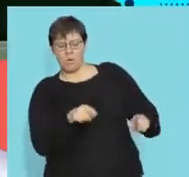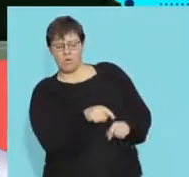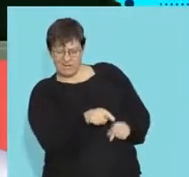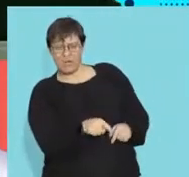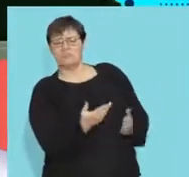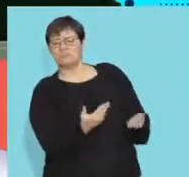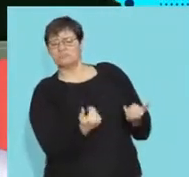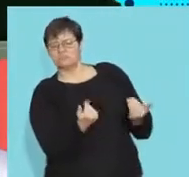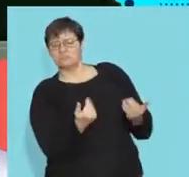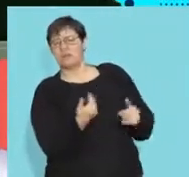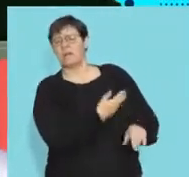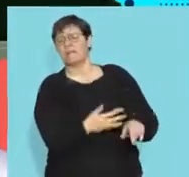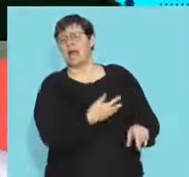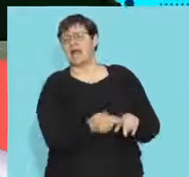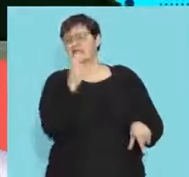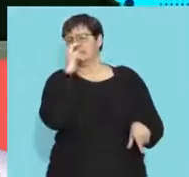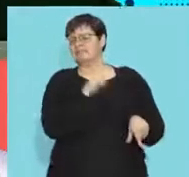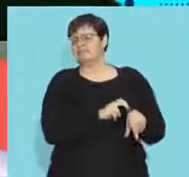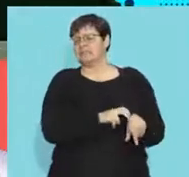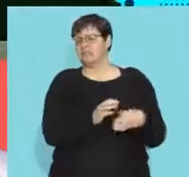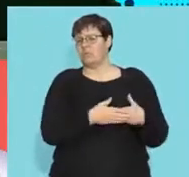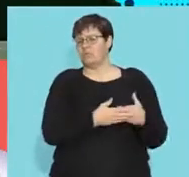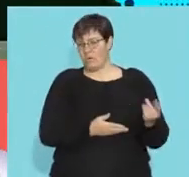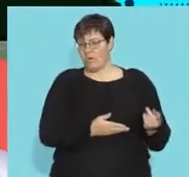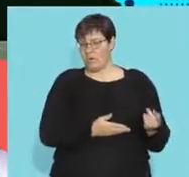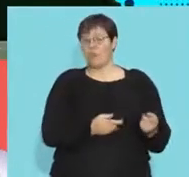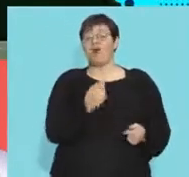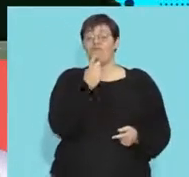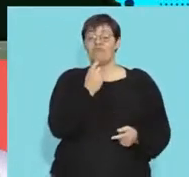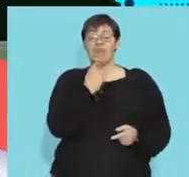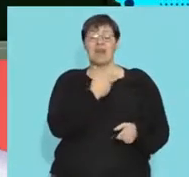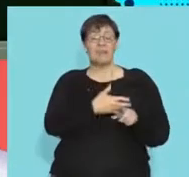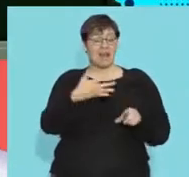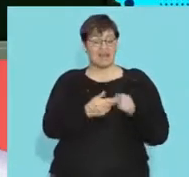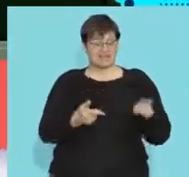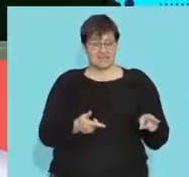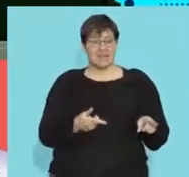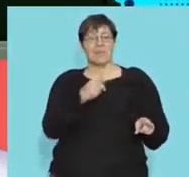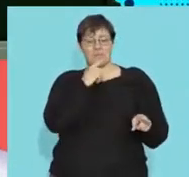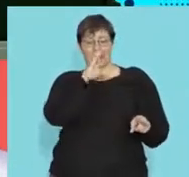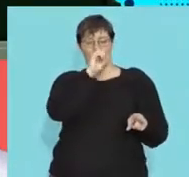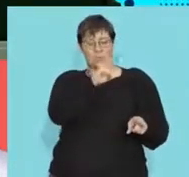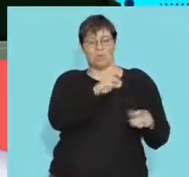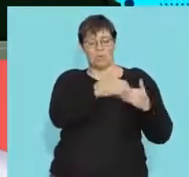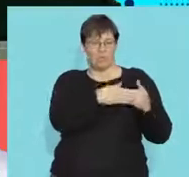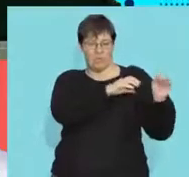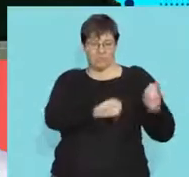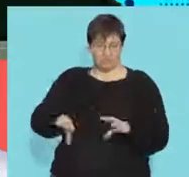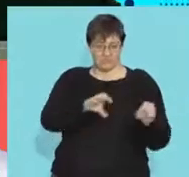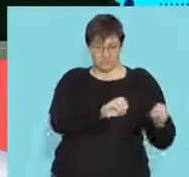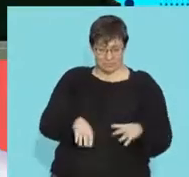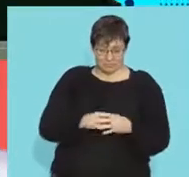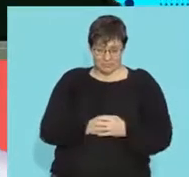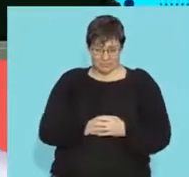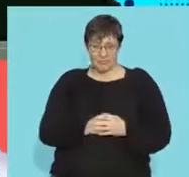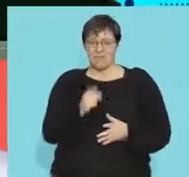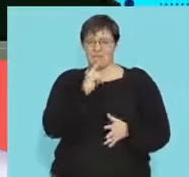more enzymes all right a lot more enzymes more red blood cells and those red blood cells i can bring in oxygen more you'll